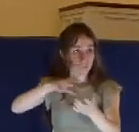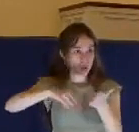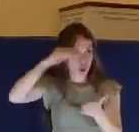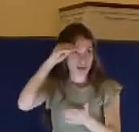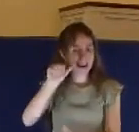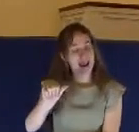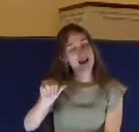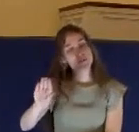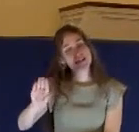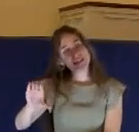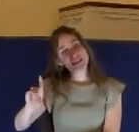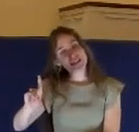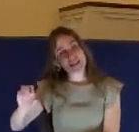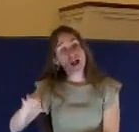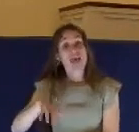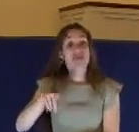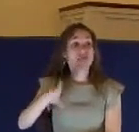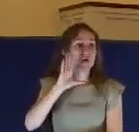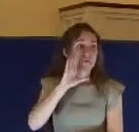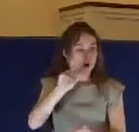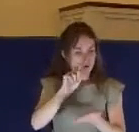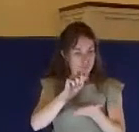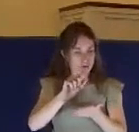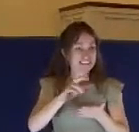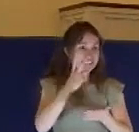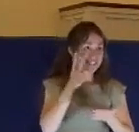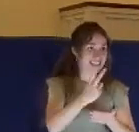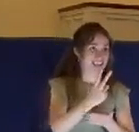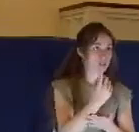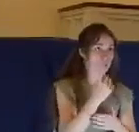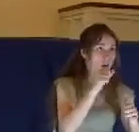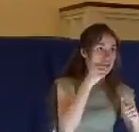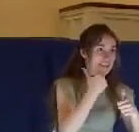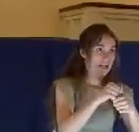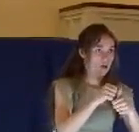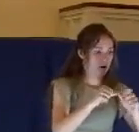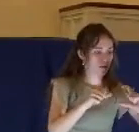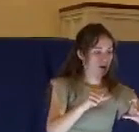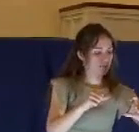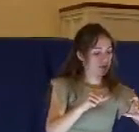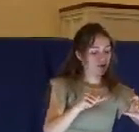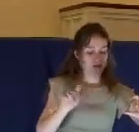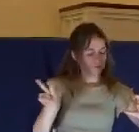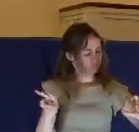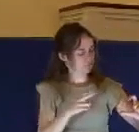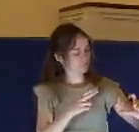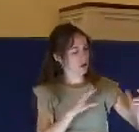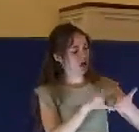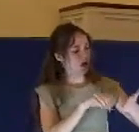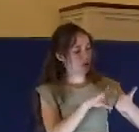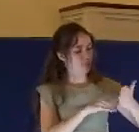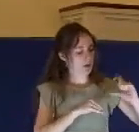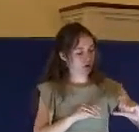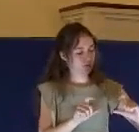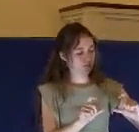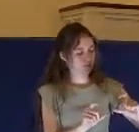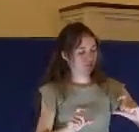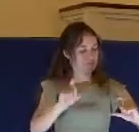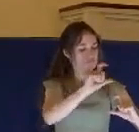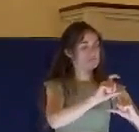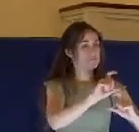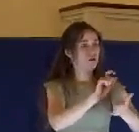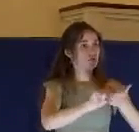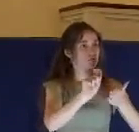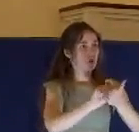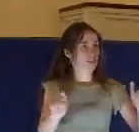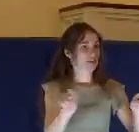write above the letters. They would write over them. So if there was an A on a piece of paper, they would copy above the letter A, and then they